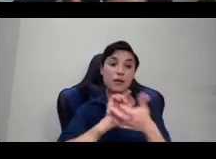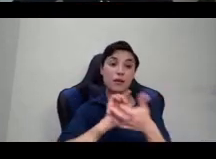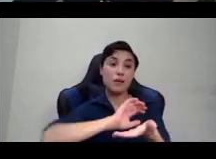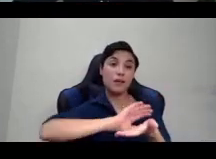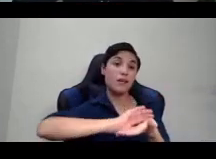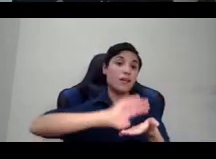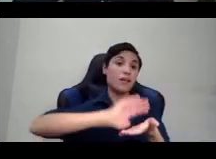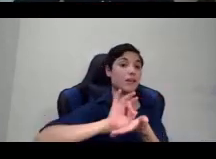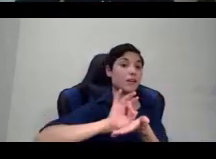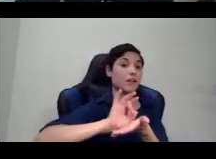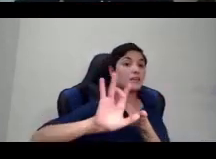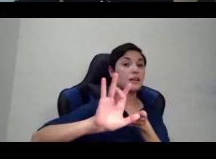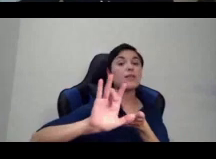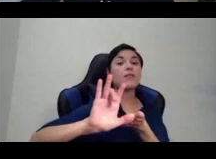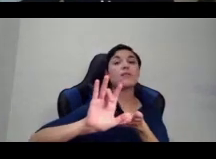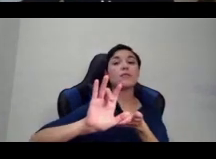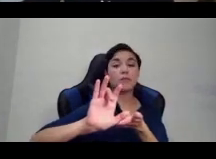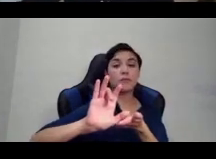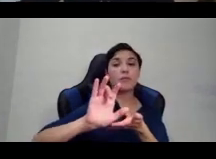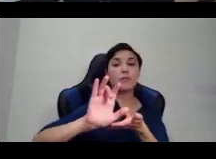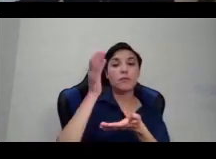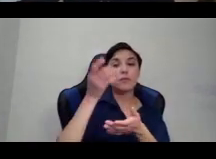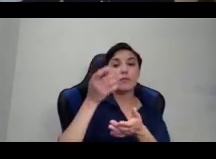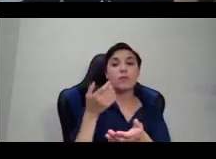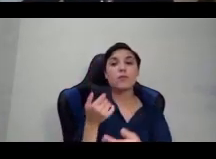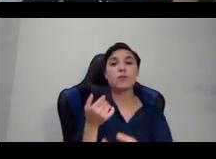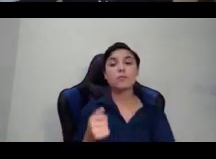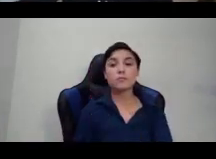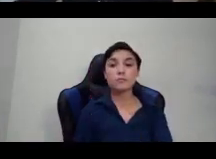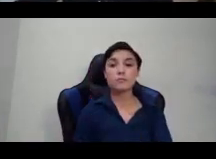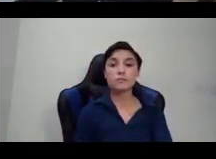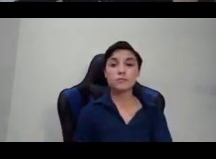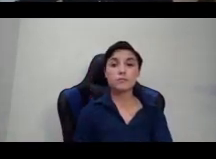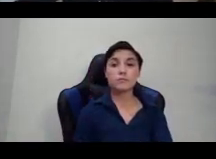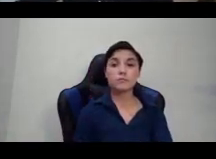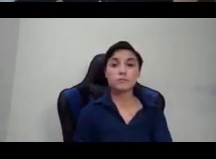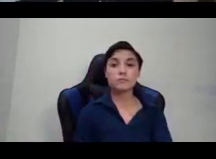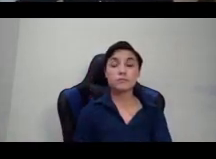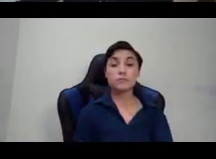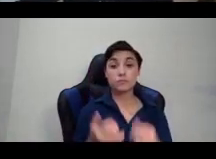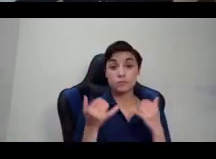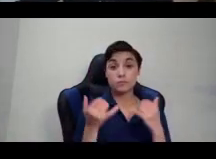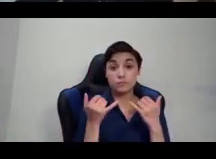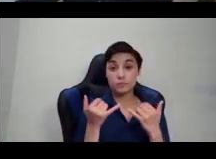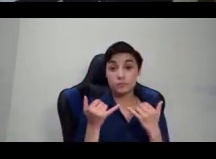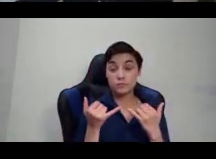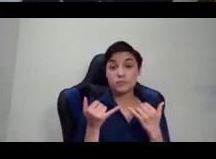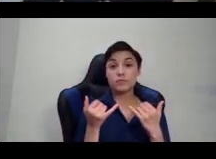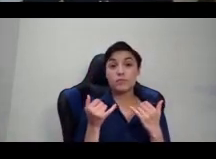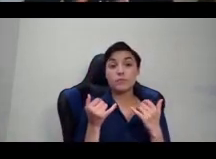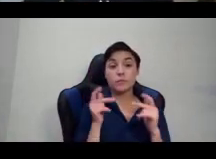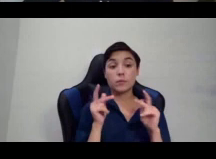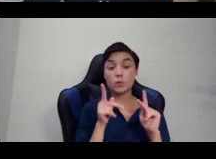during that time, they actually met what might now, people who might now refer to themselves as two spirit,